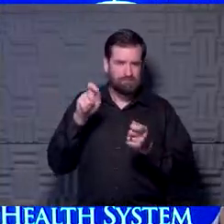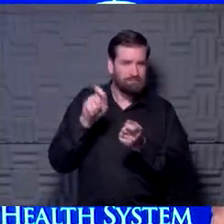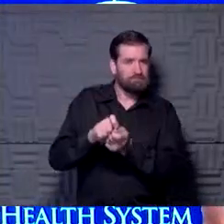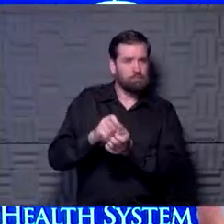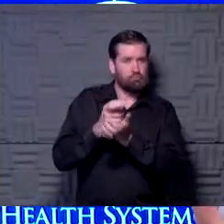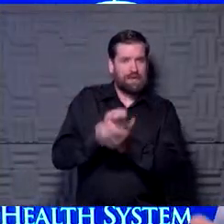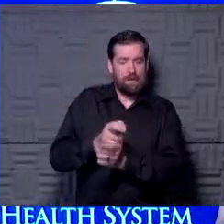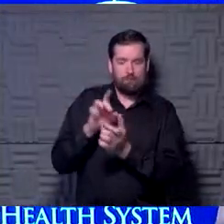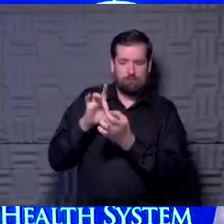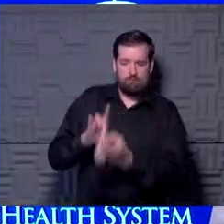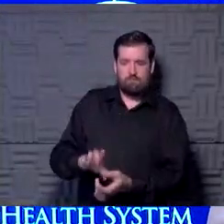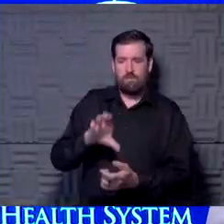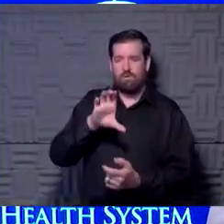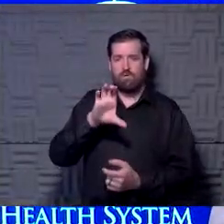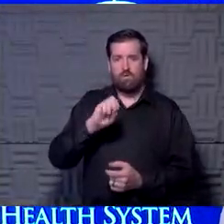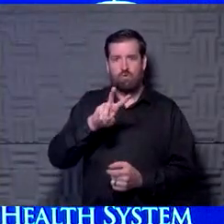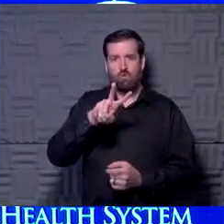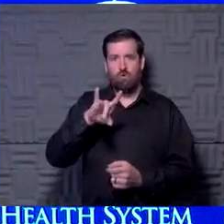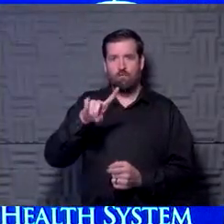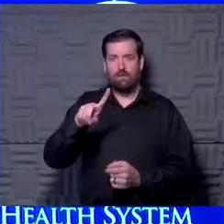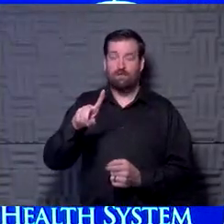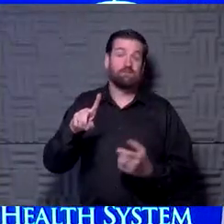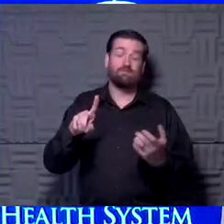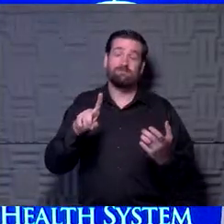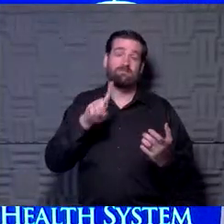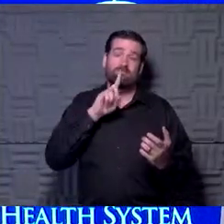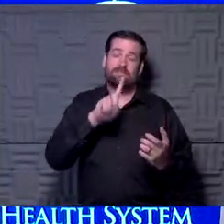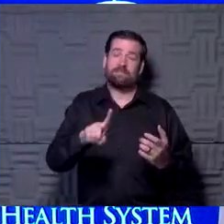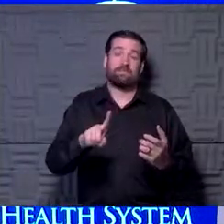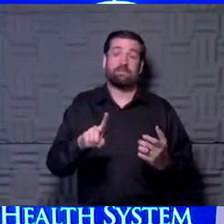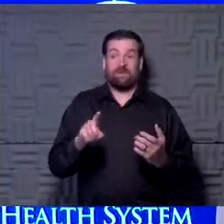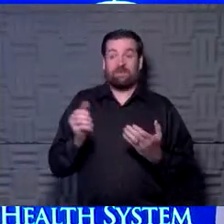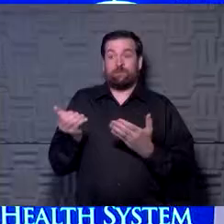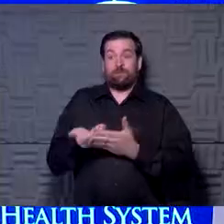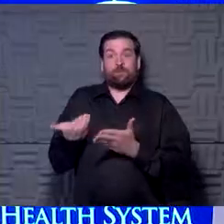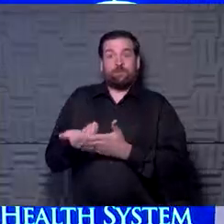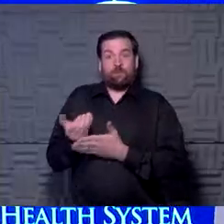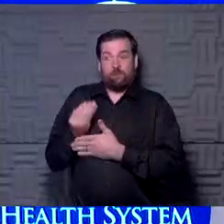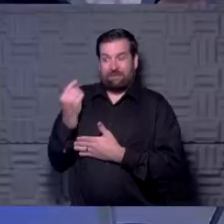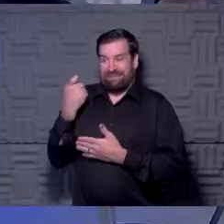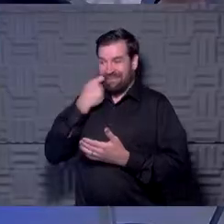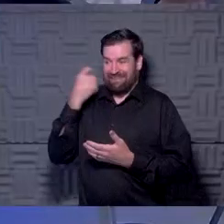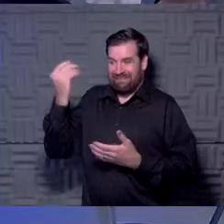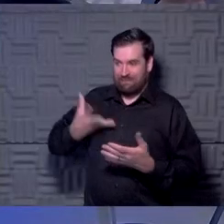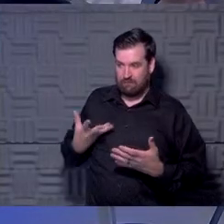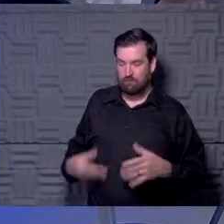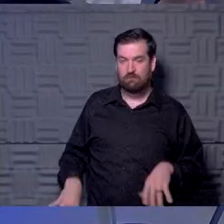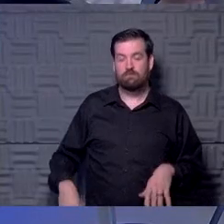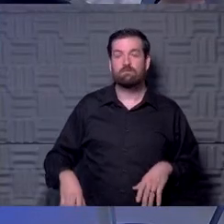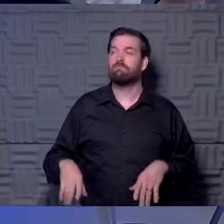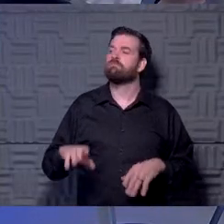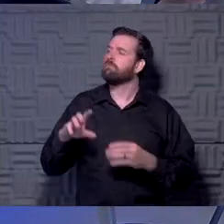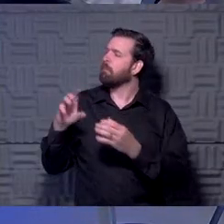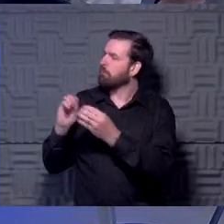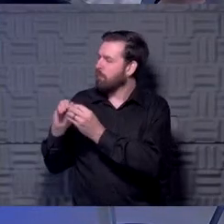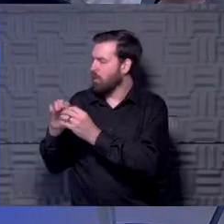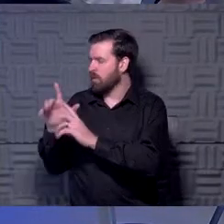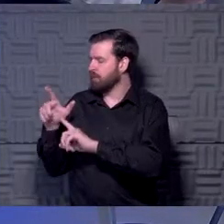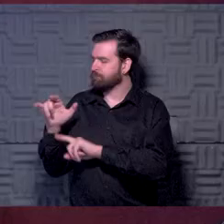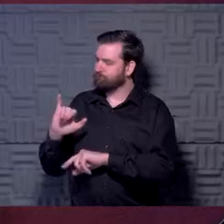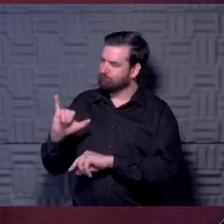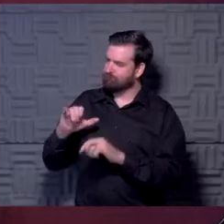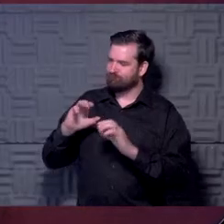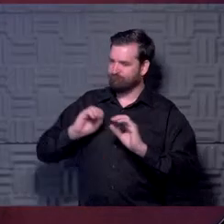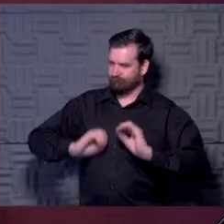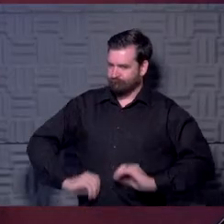around COVID. Again, this stuff is, it's kind of breaking news. So it's not something we really come back to. I think it would be more about if you have an organ that's affected.